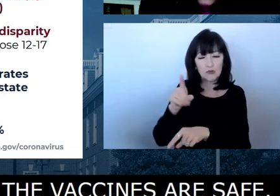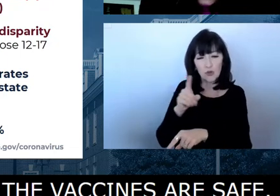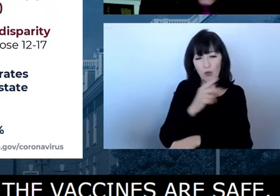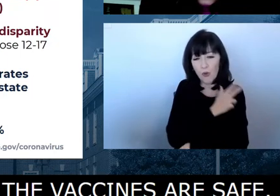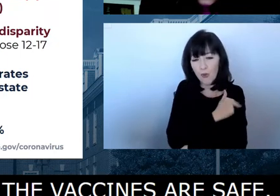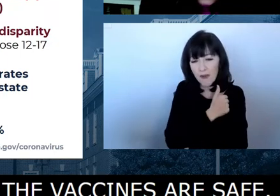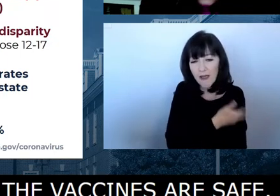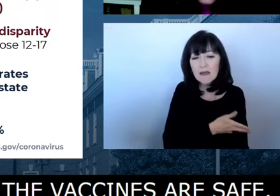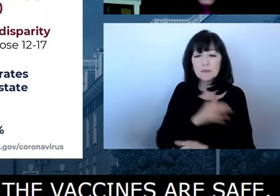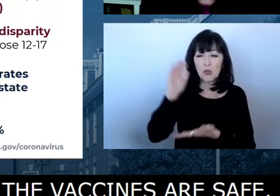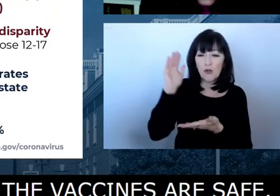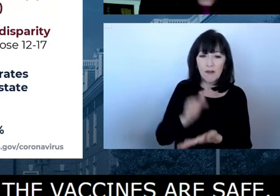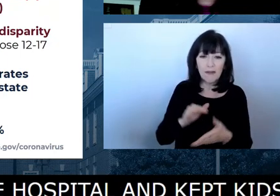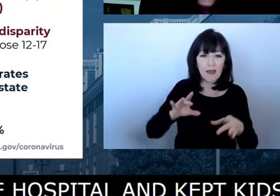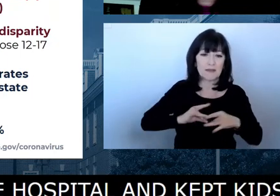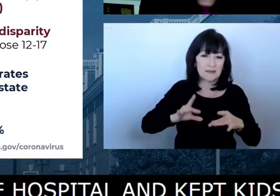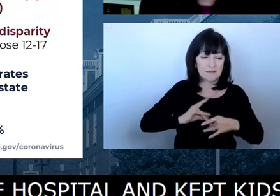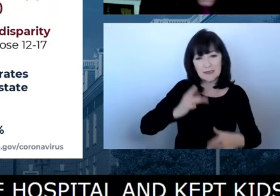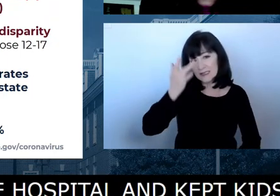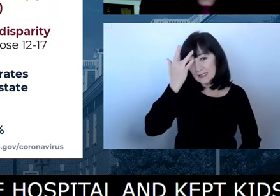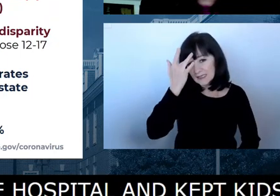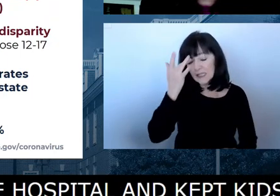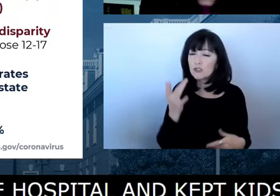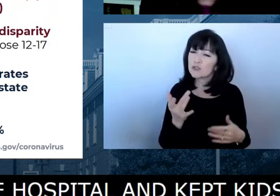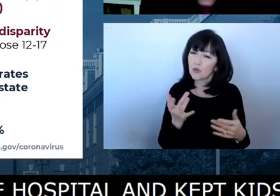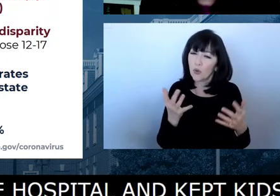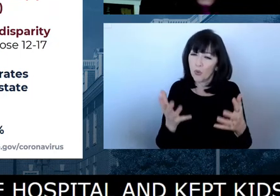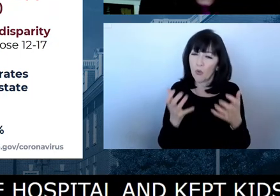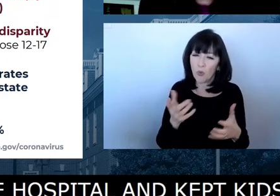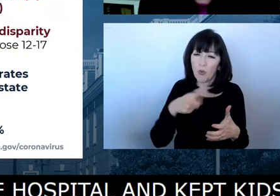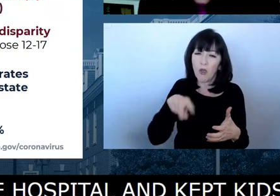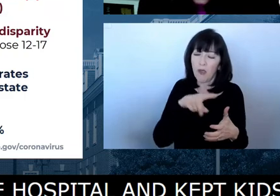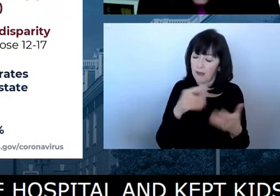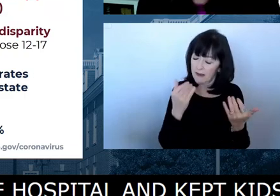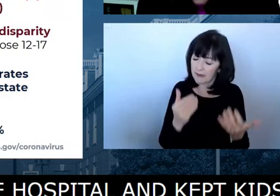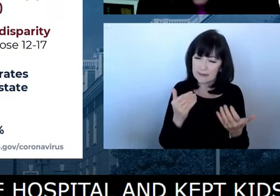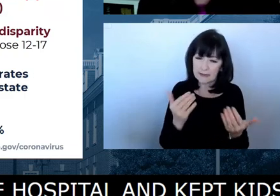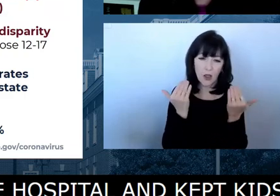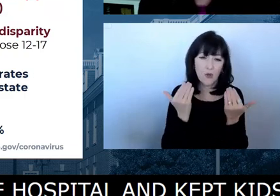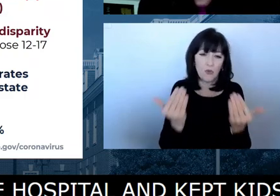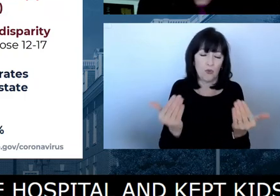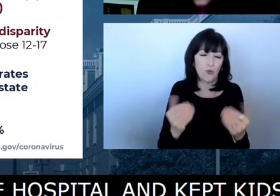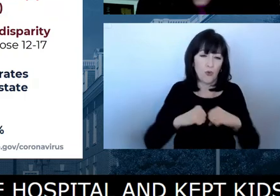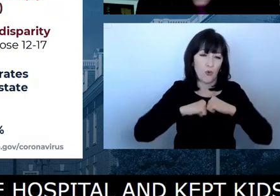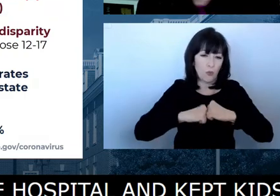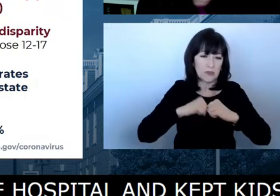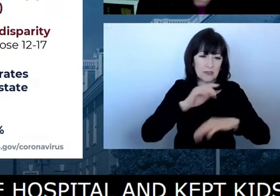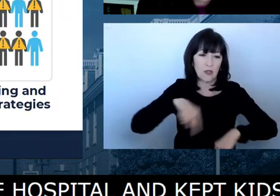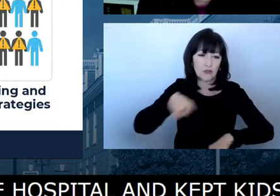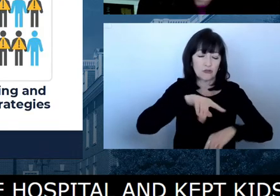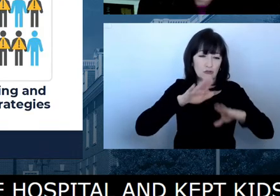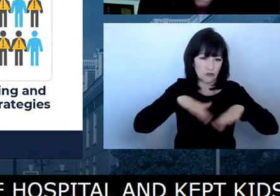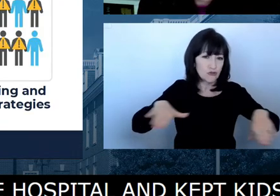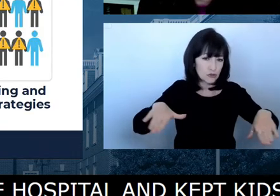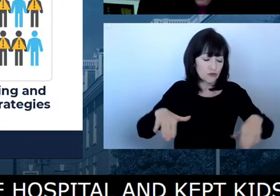get your kids started on the COVID vaccine as soon as possible. Next slide.